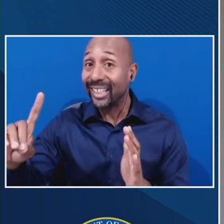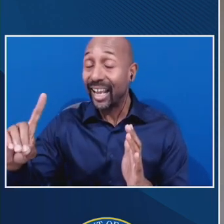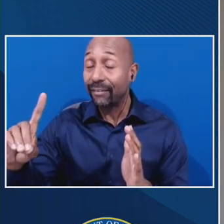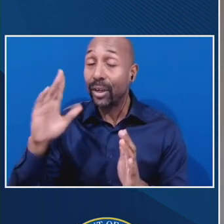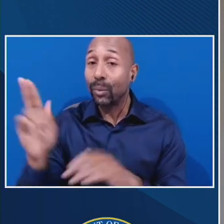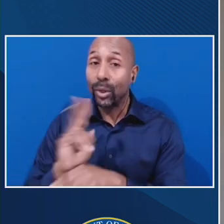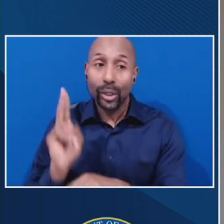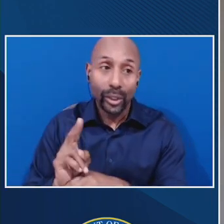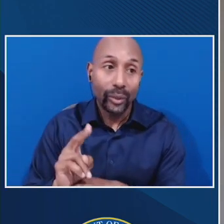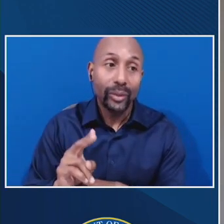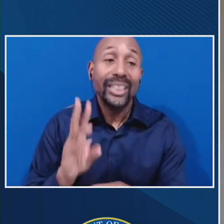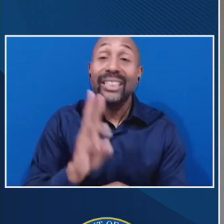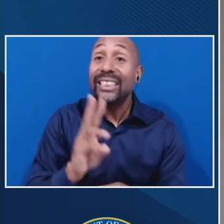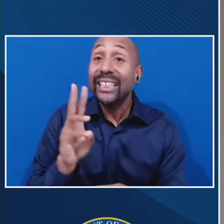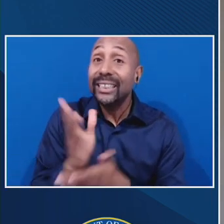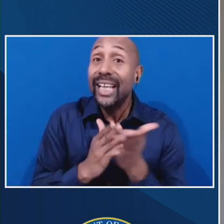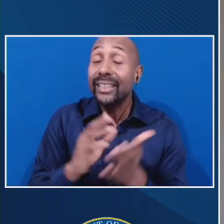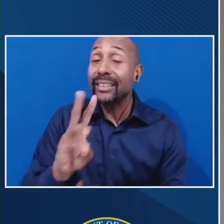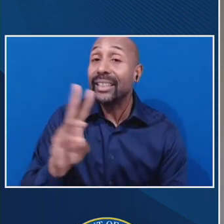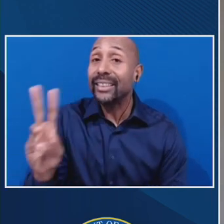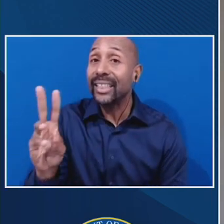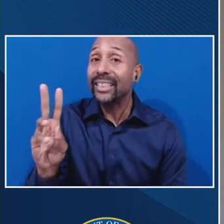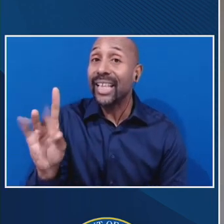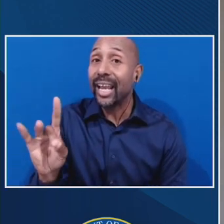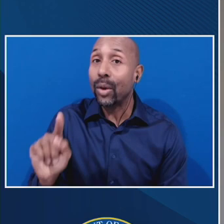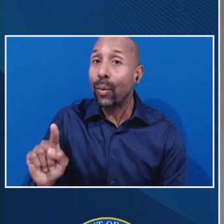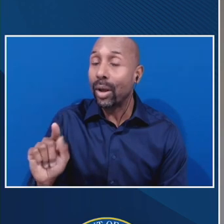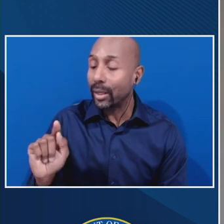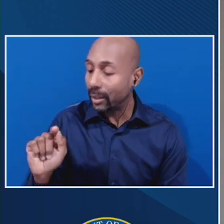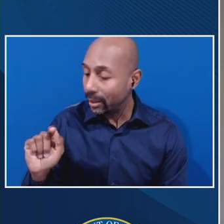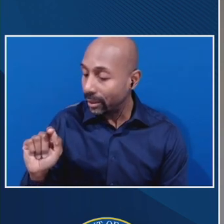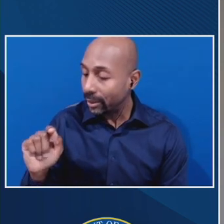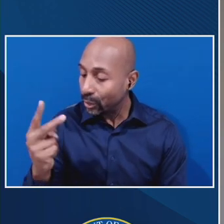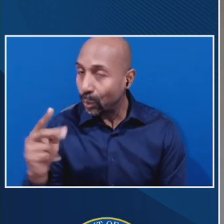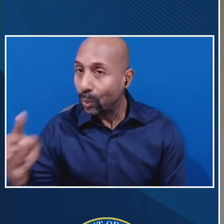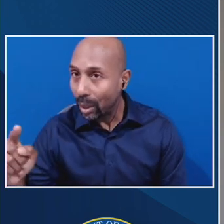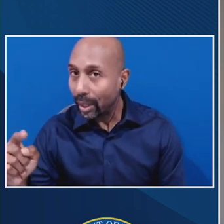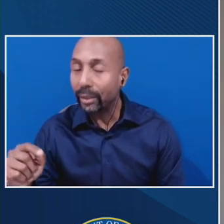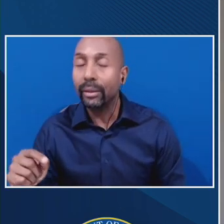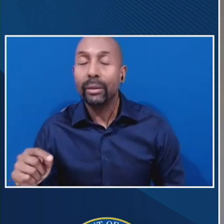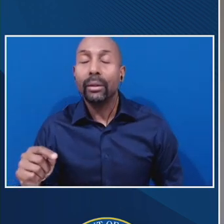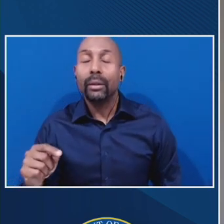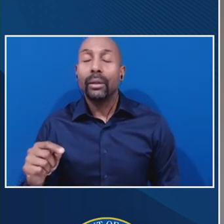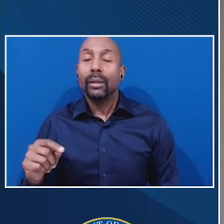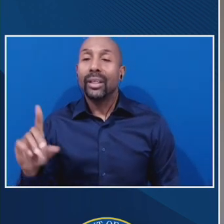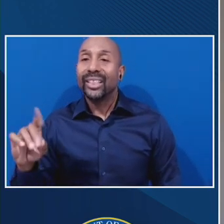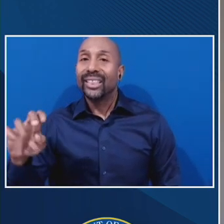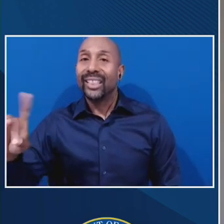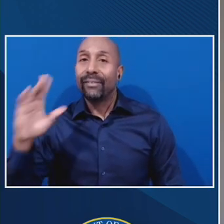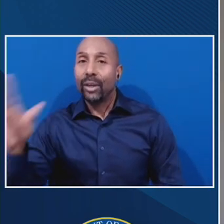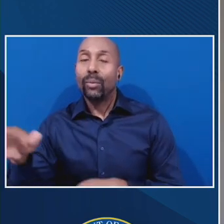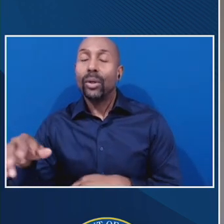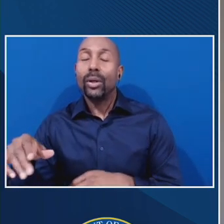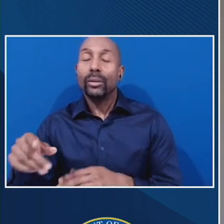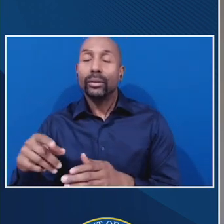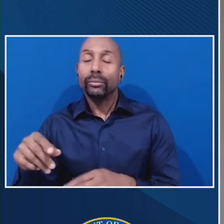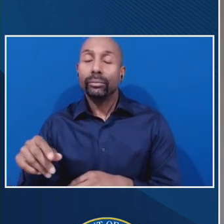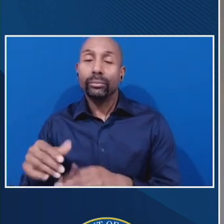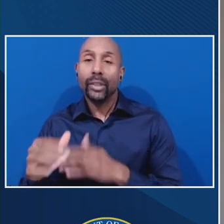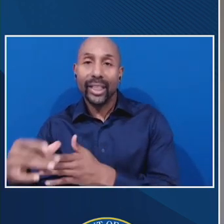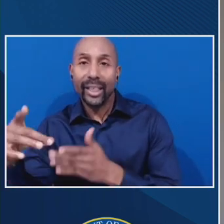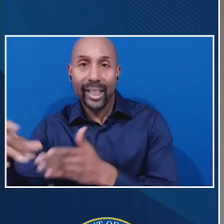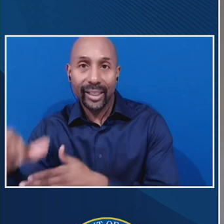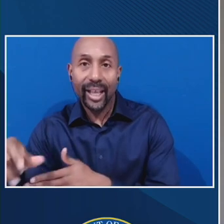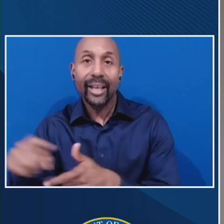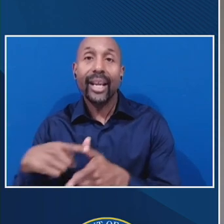the overview of that. And, and then, uh, we will look at the reg text for that.